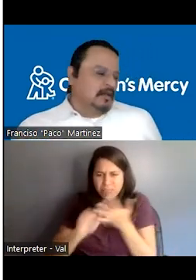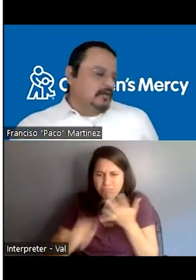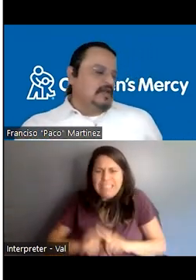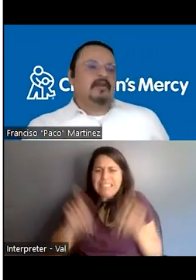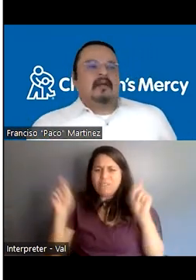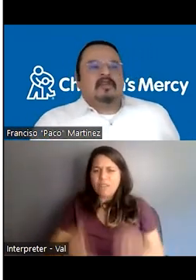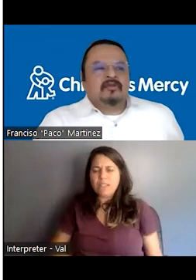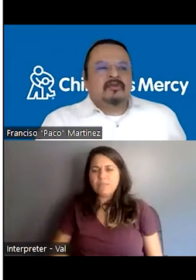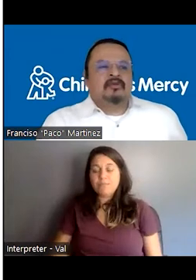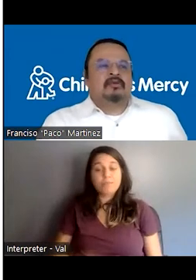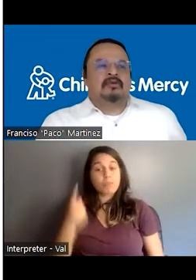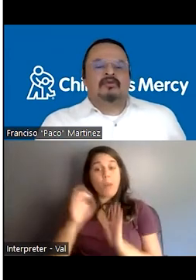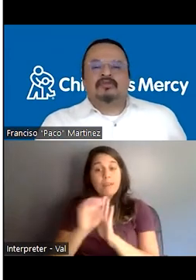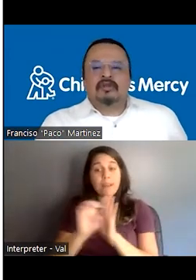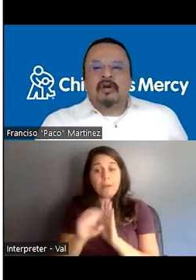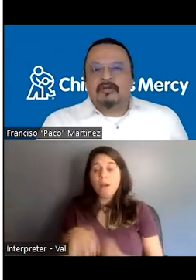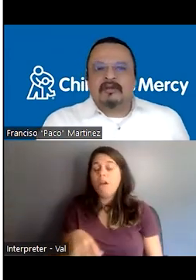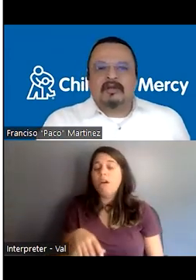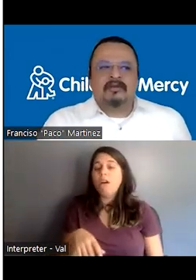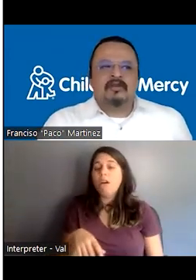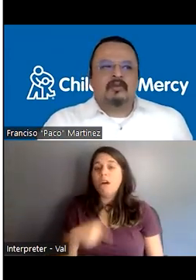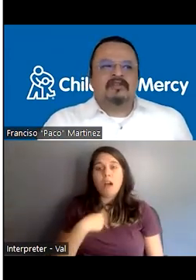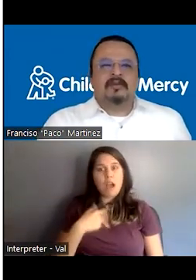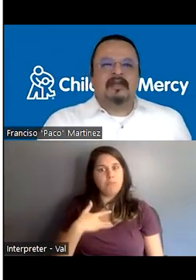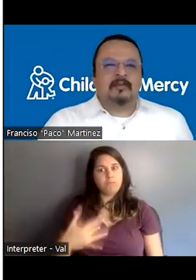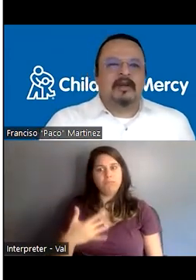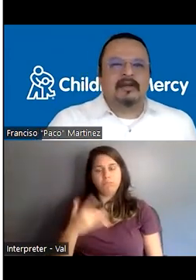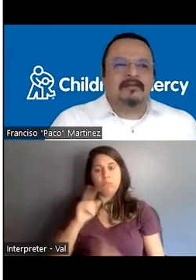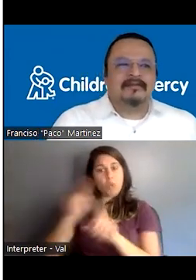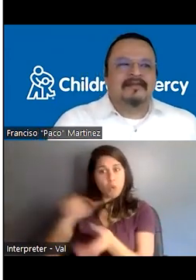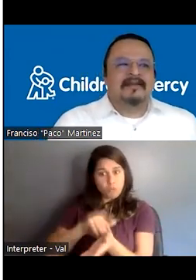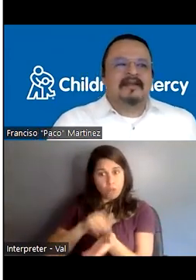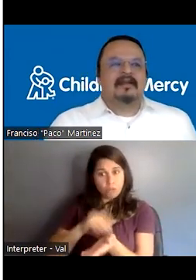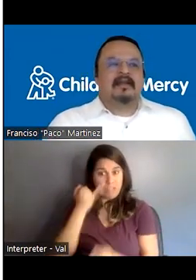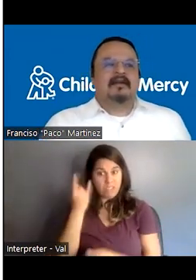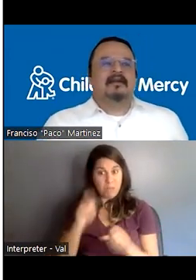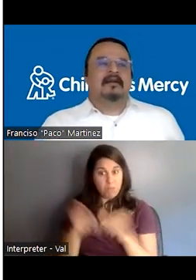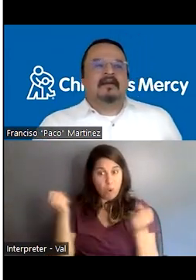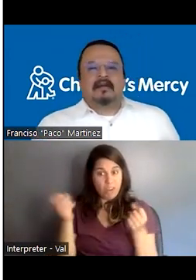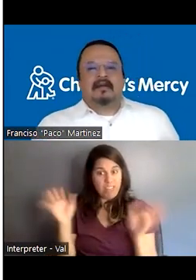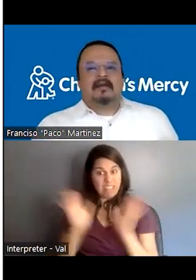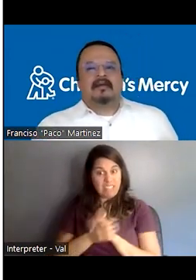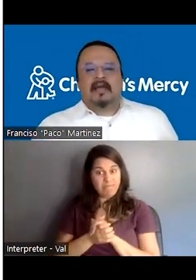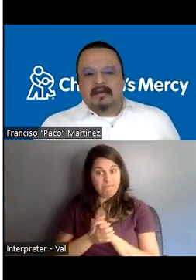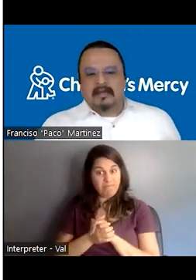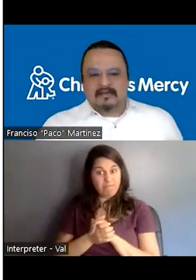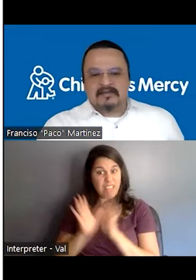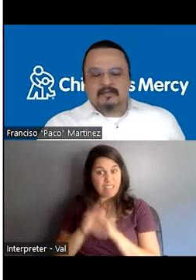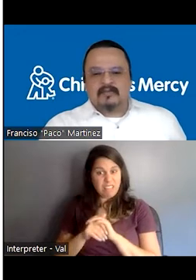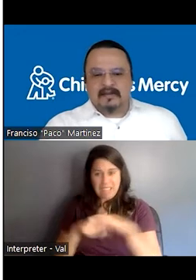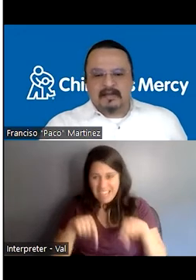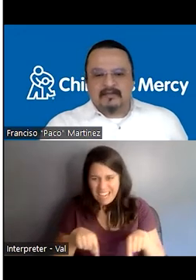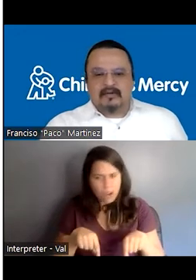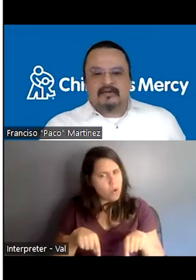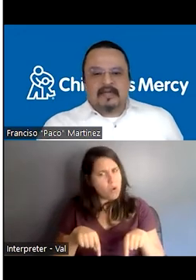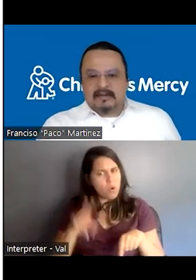For example, I'm used to, to go to the doctor just when something is broken and here, uh, care is